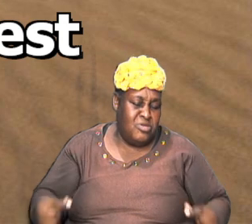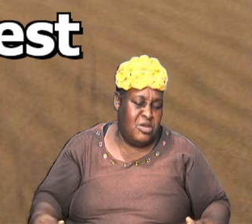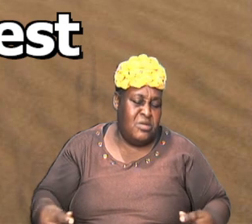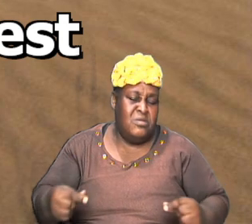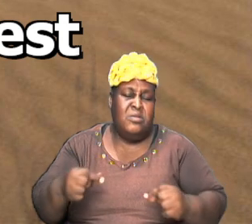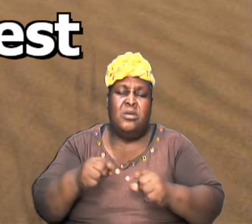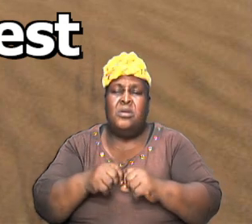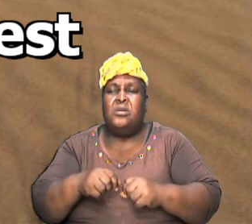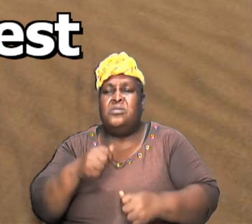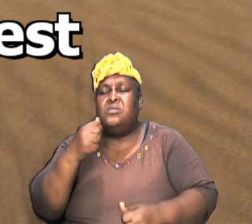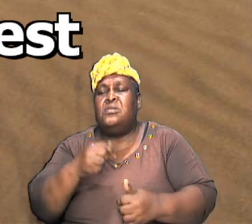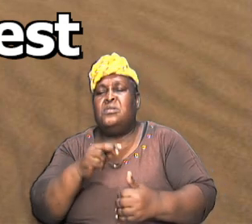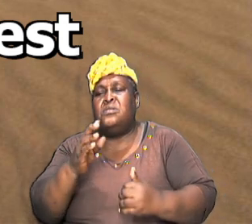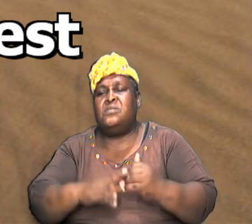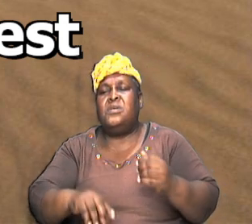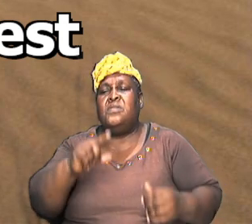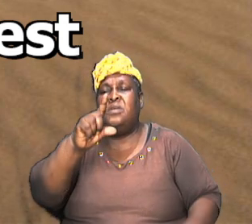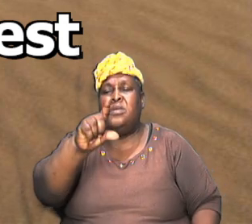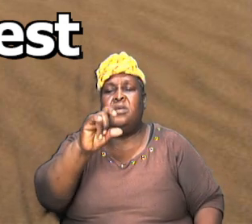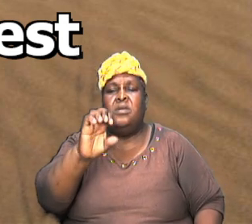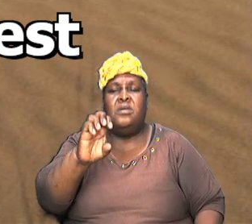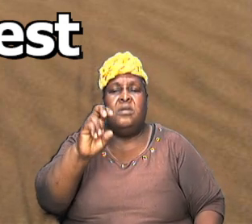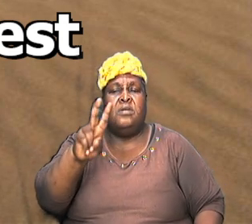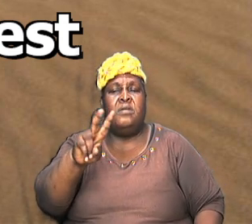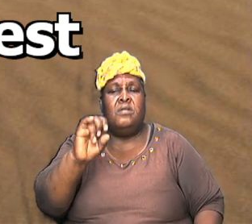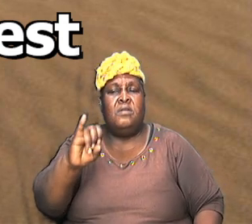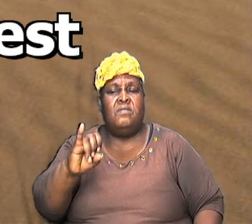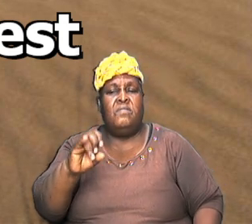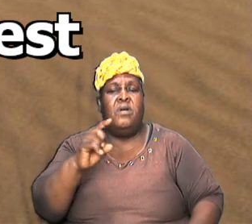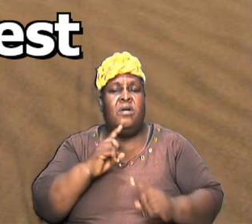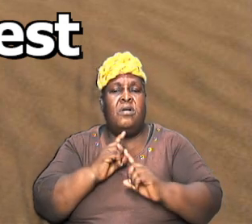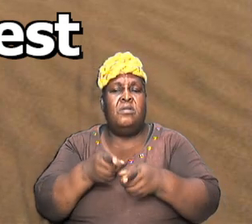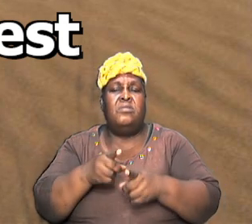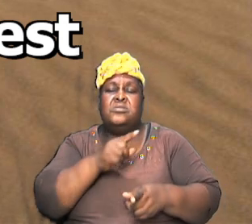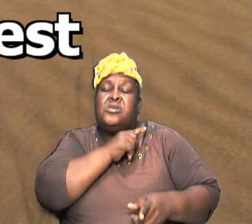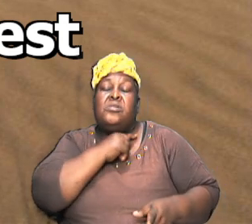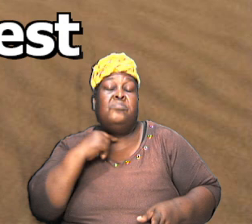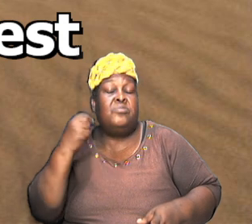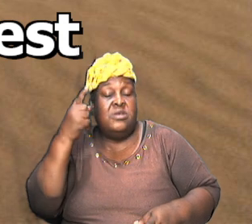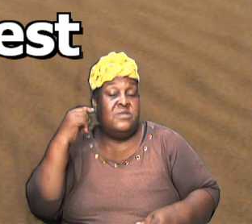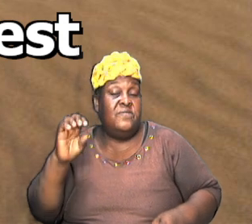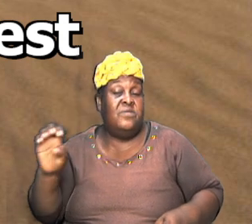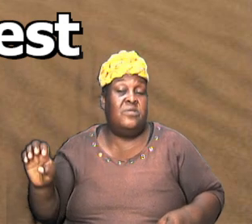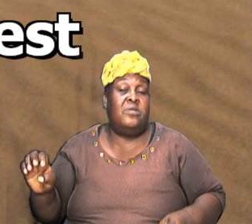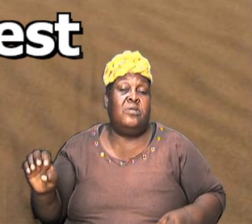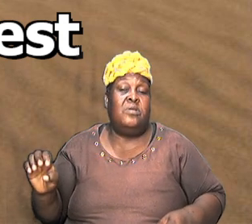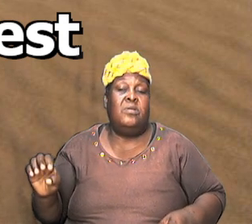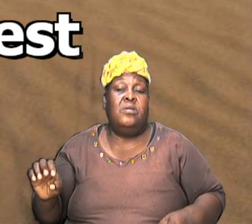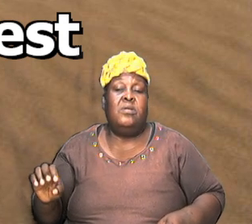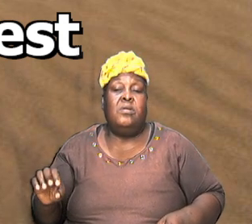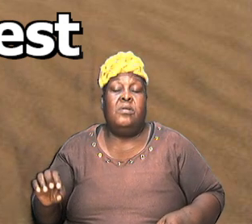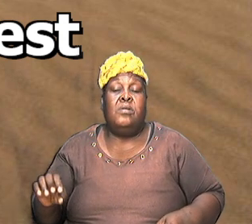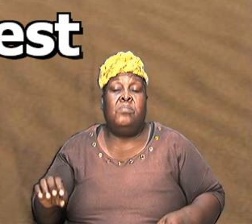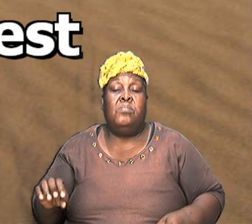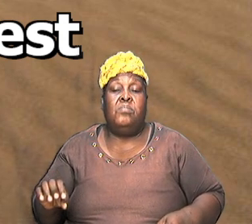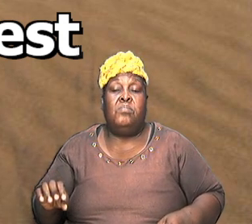order he was a priest forever of the order of Melchizedek